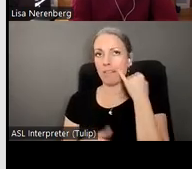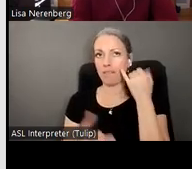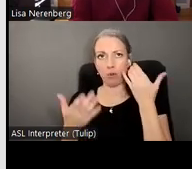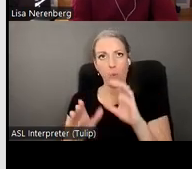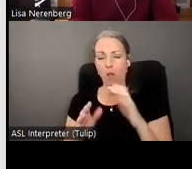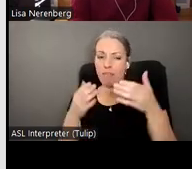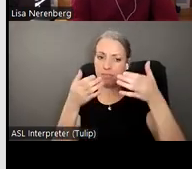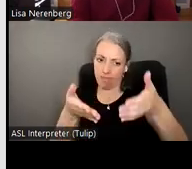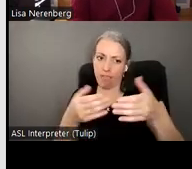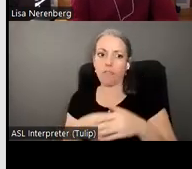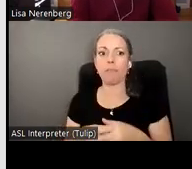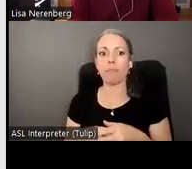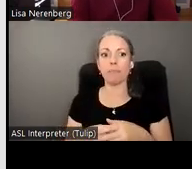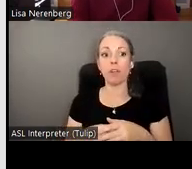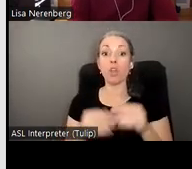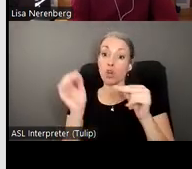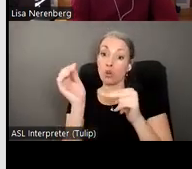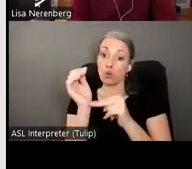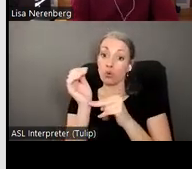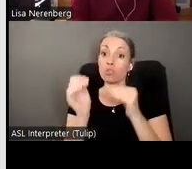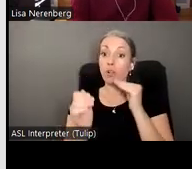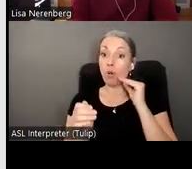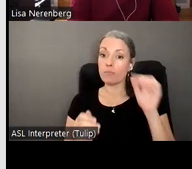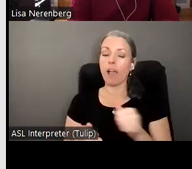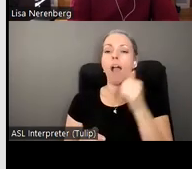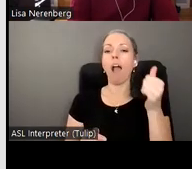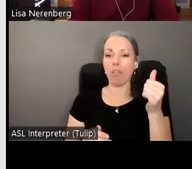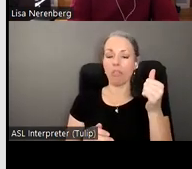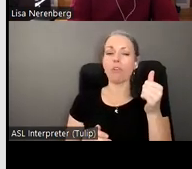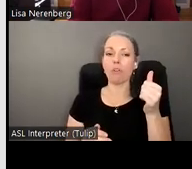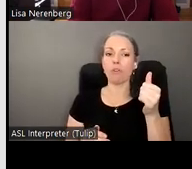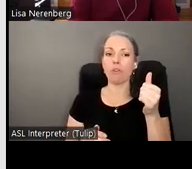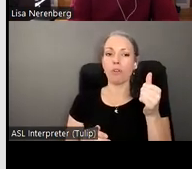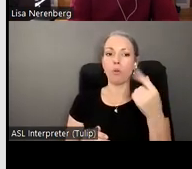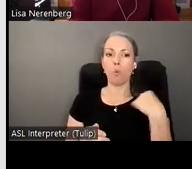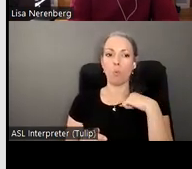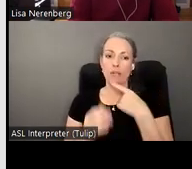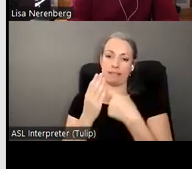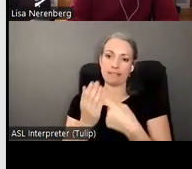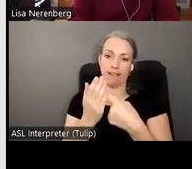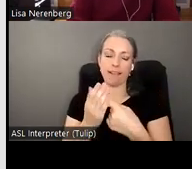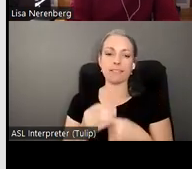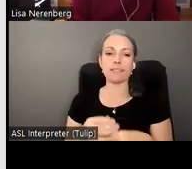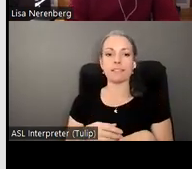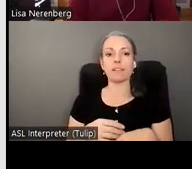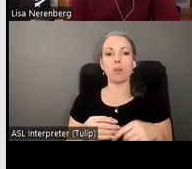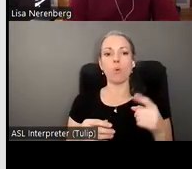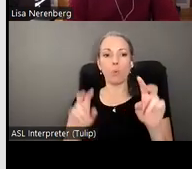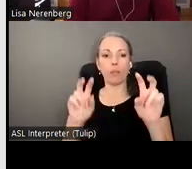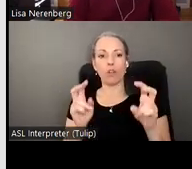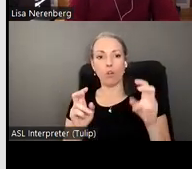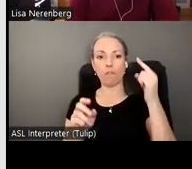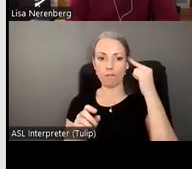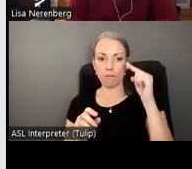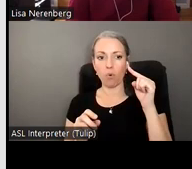nursing homes is another area that we've uh talked about we've in the blueprint we call for a state